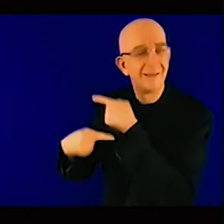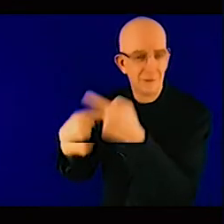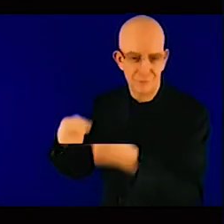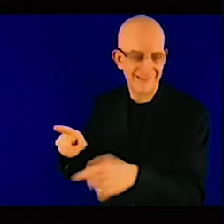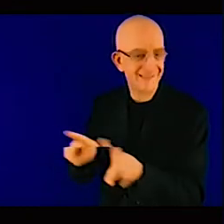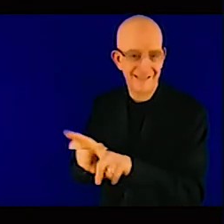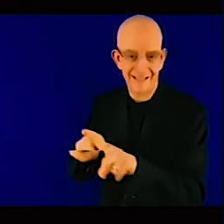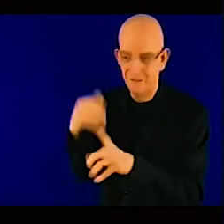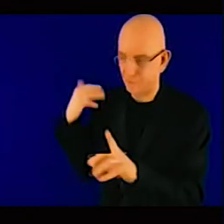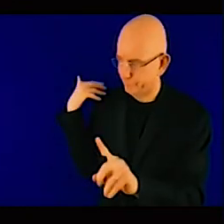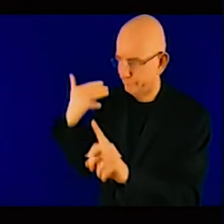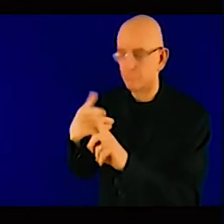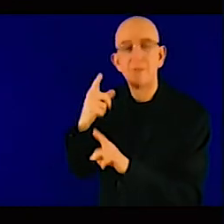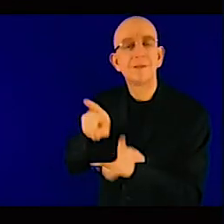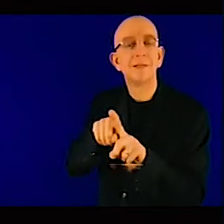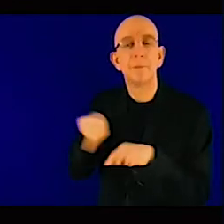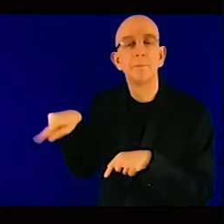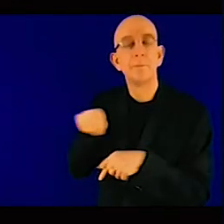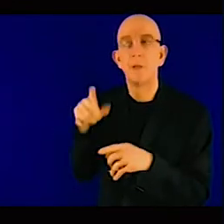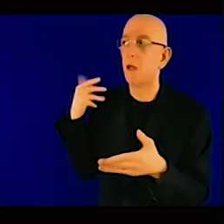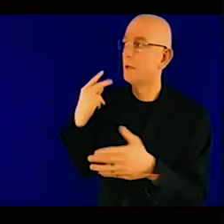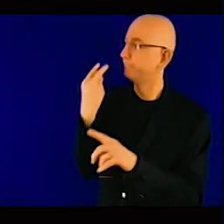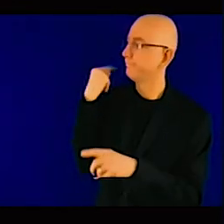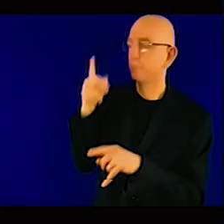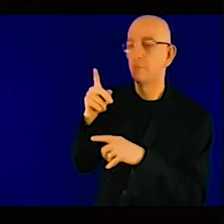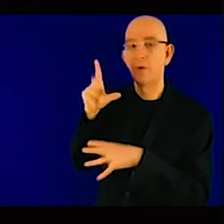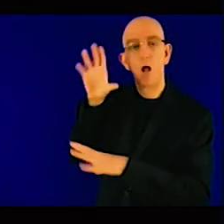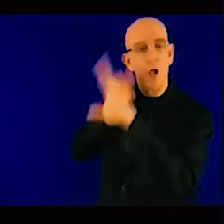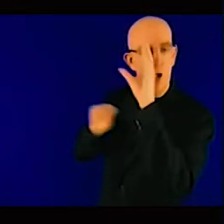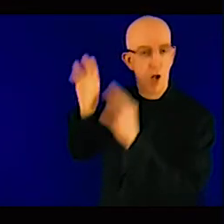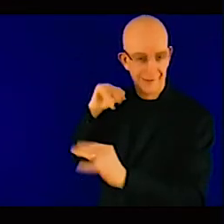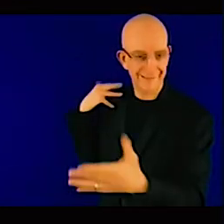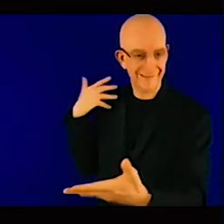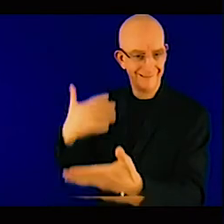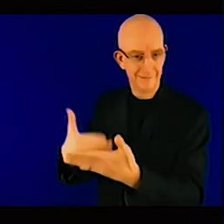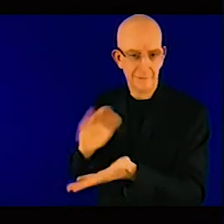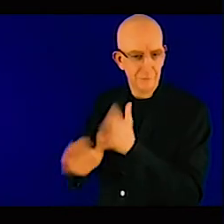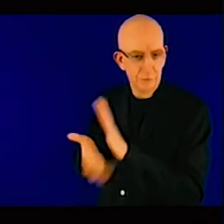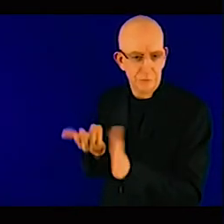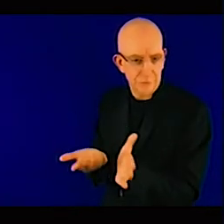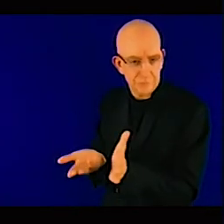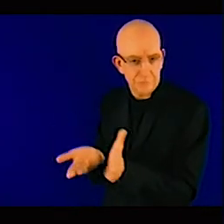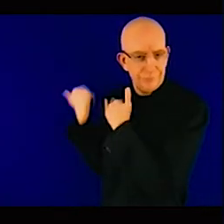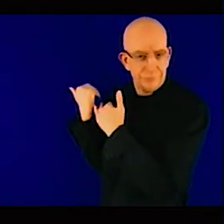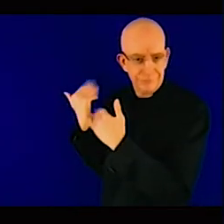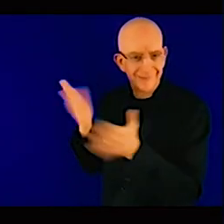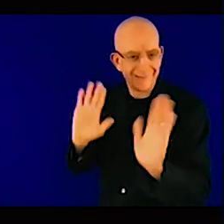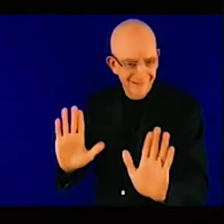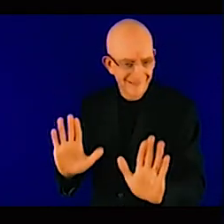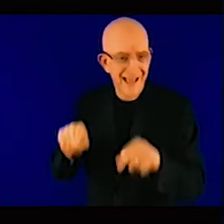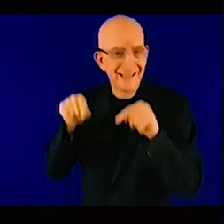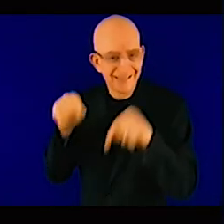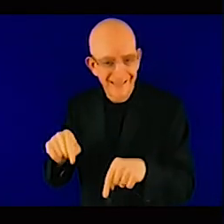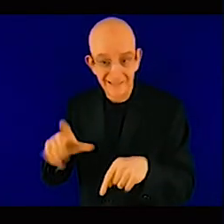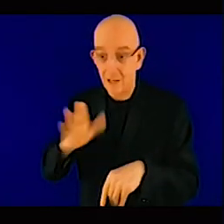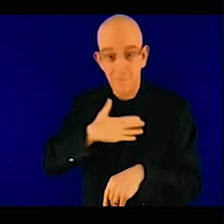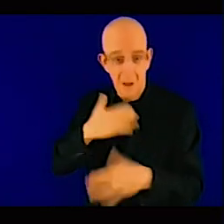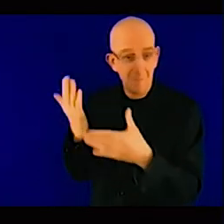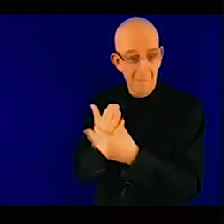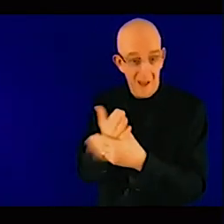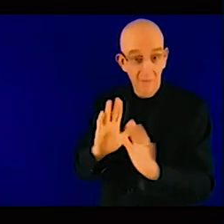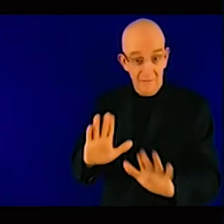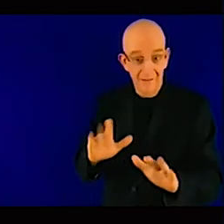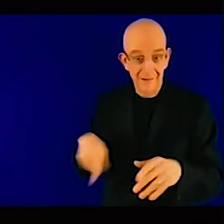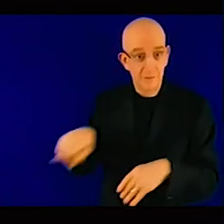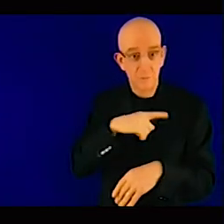my bank we are being forced to play some of us have always had an interest but we are really now being forced to play by our shareholders we get